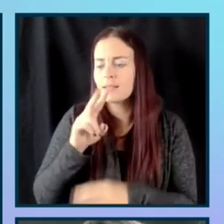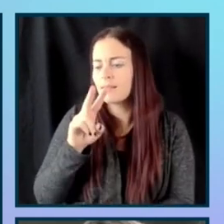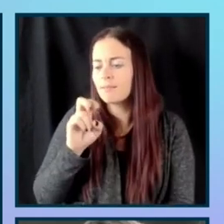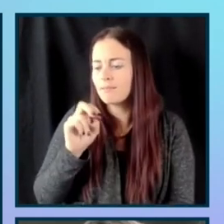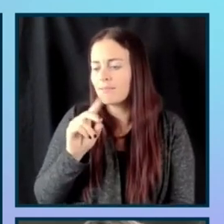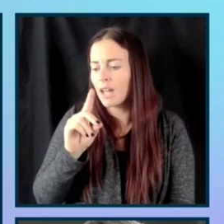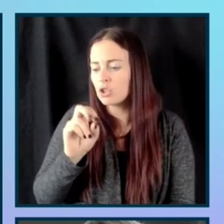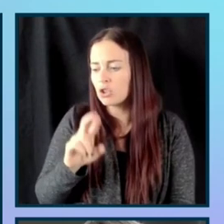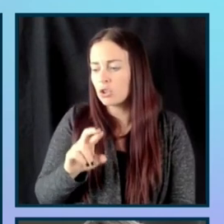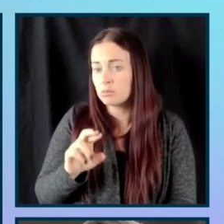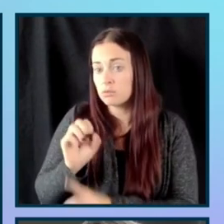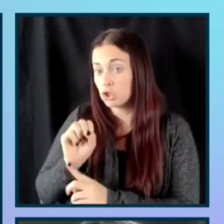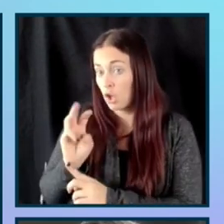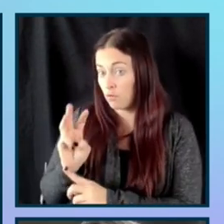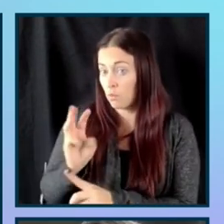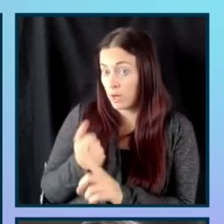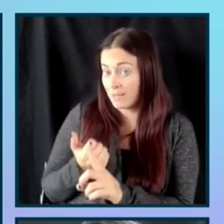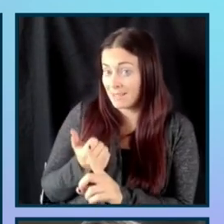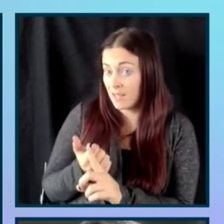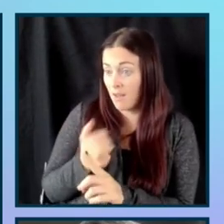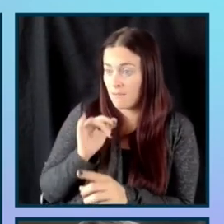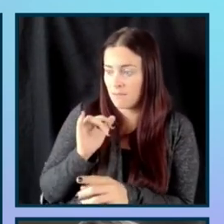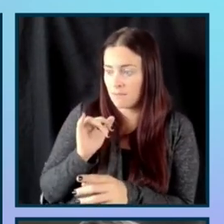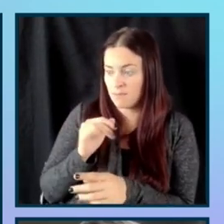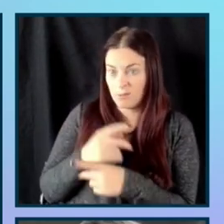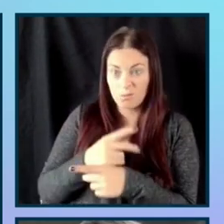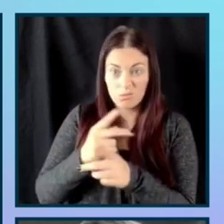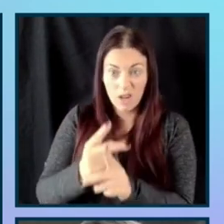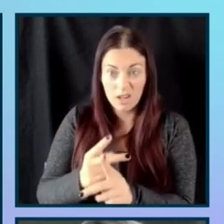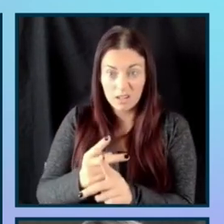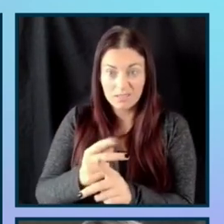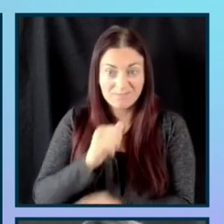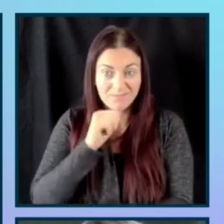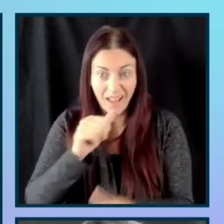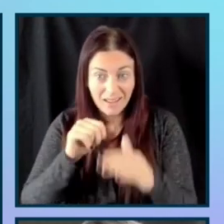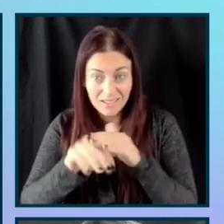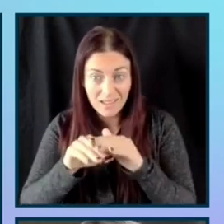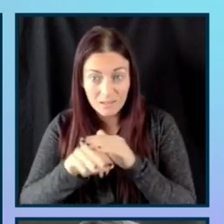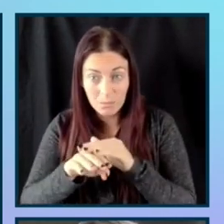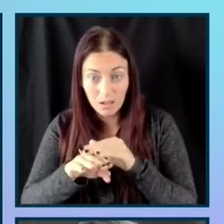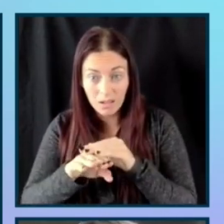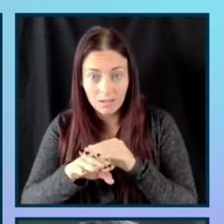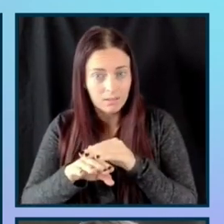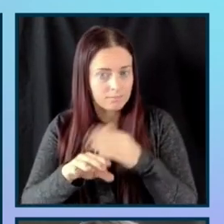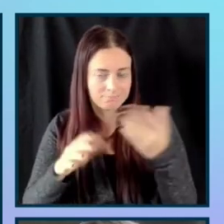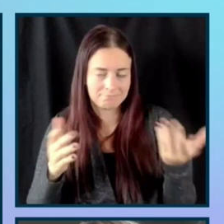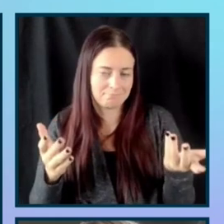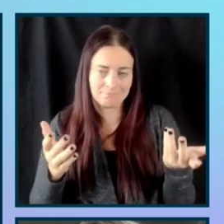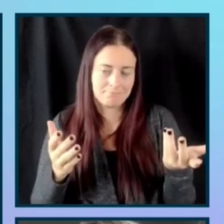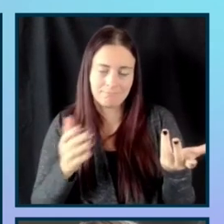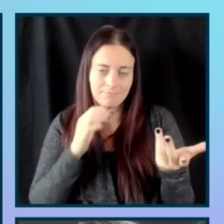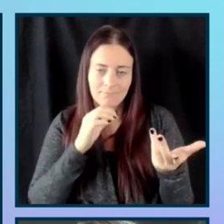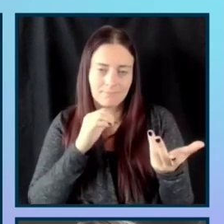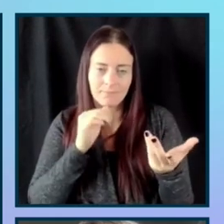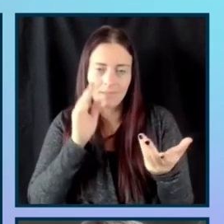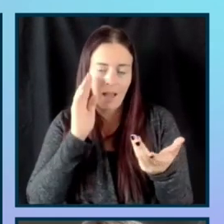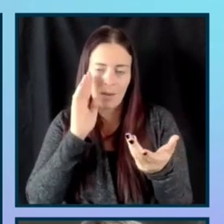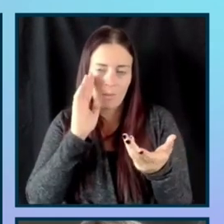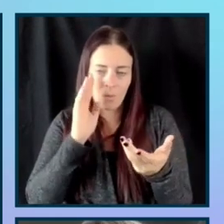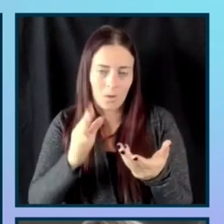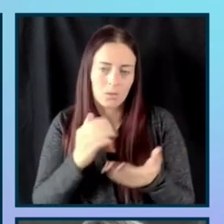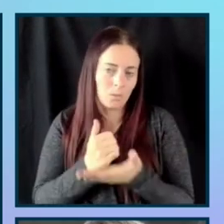vendor that, uh, creates a product that isn't accessible? Well, that is, uh, not conducive to creating an equitable,